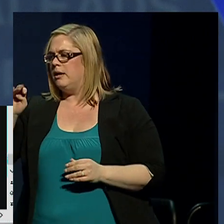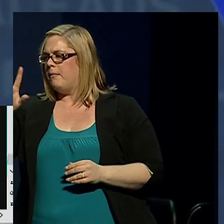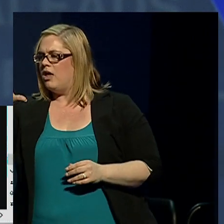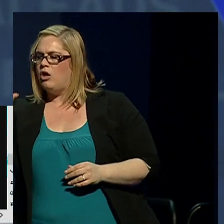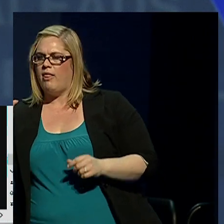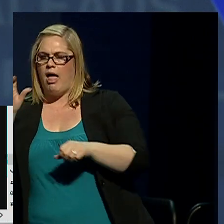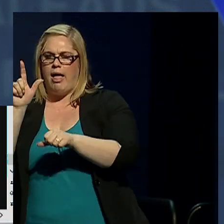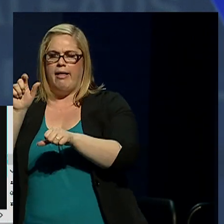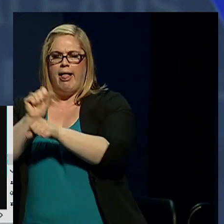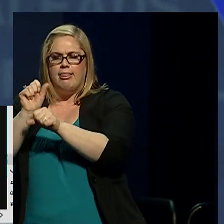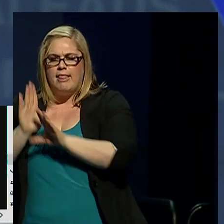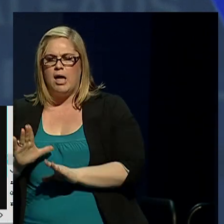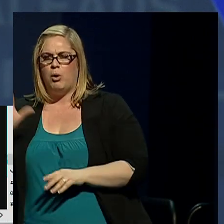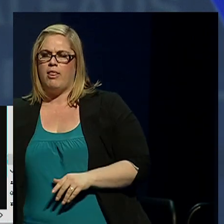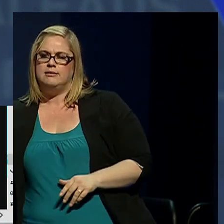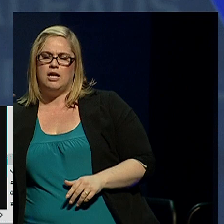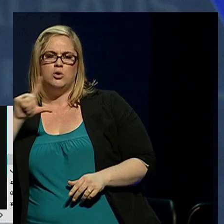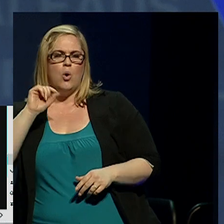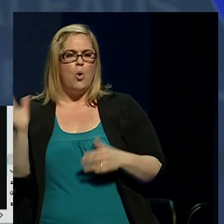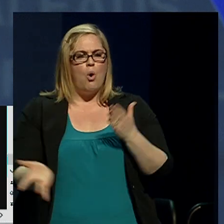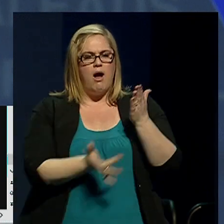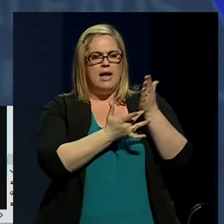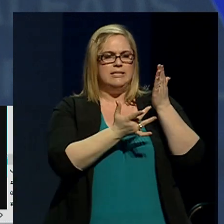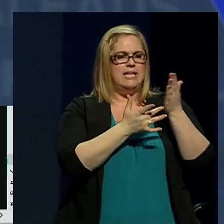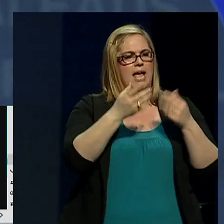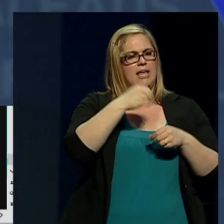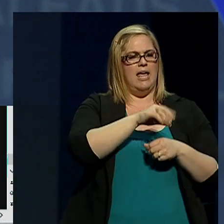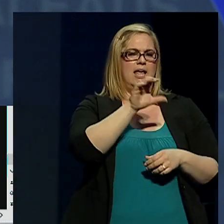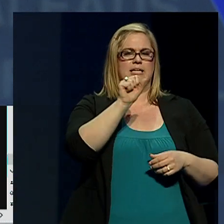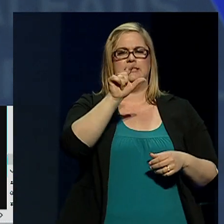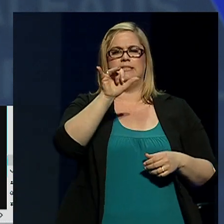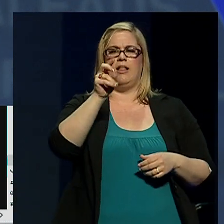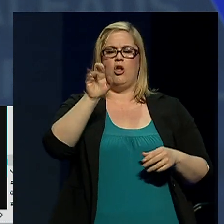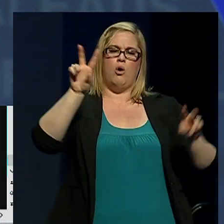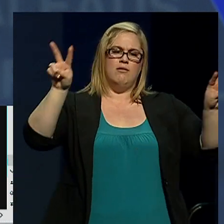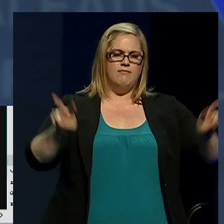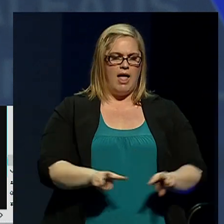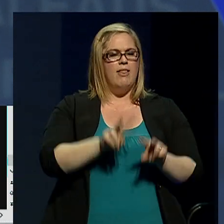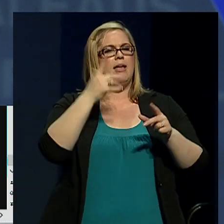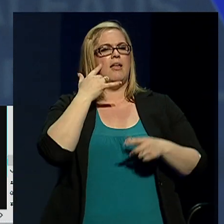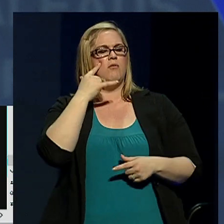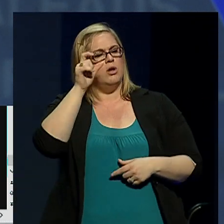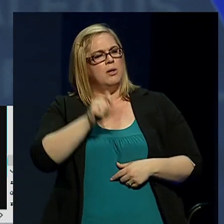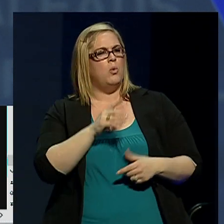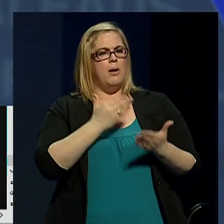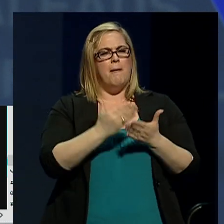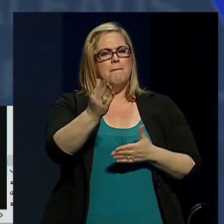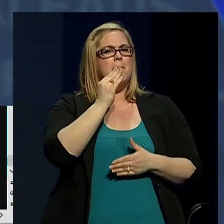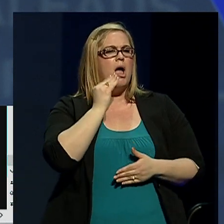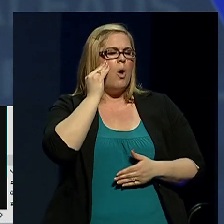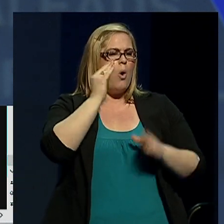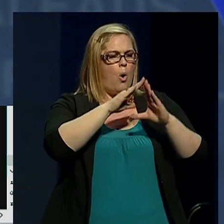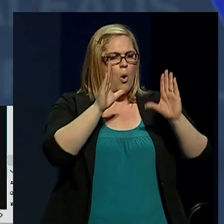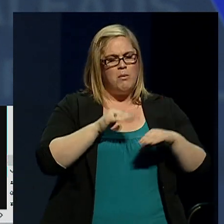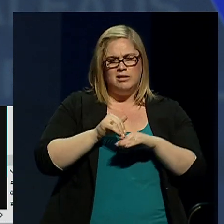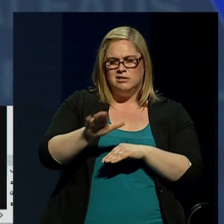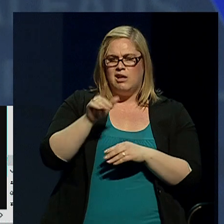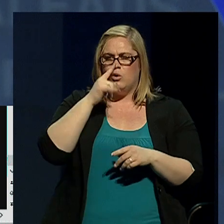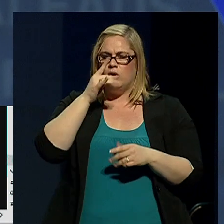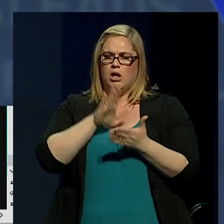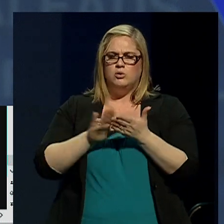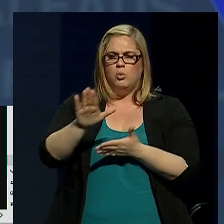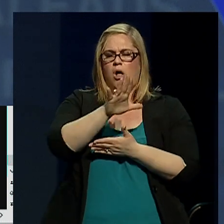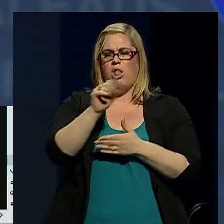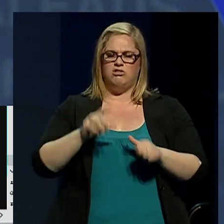laborer in Los Angeles, or a techie in Silicon Valley, California needs to be a place where you can buy a home, send your kids to college,